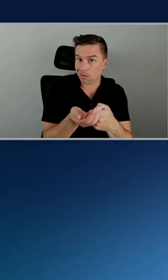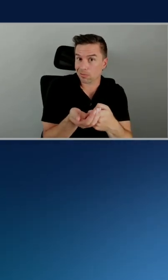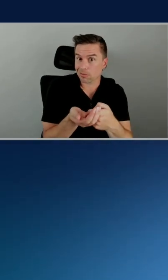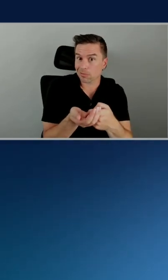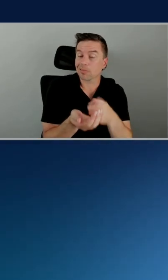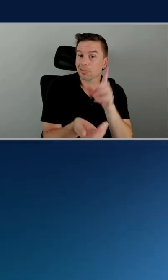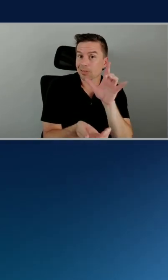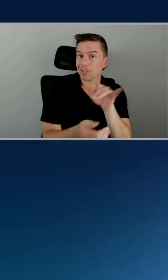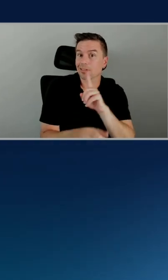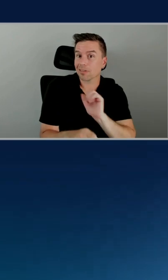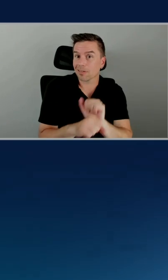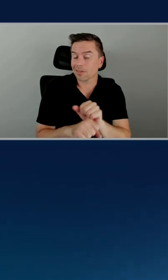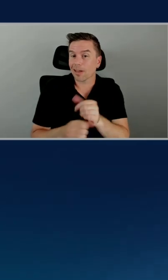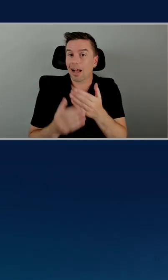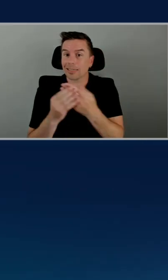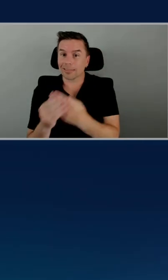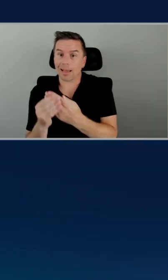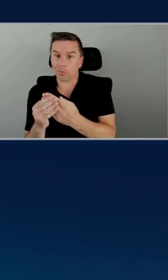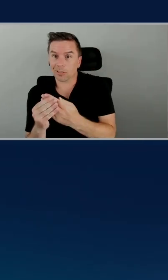know. Let us know.